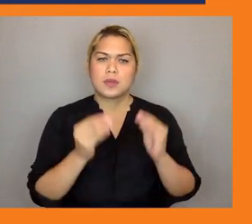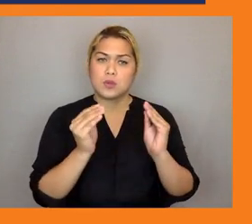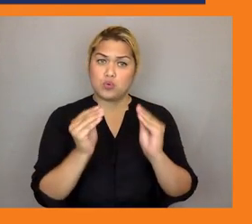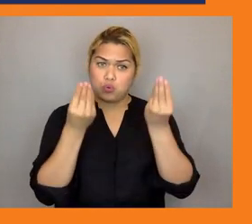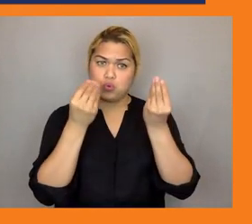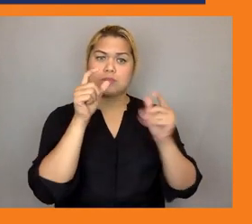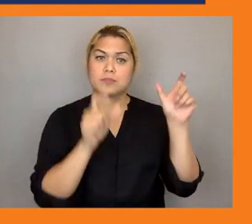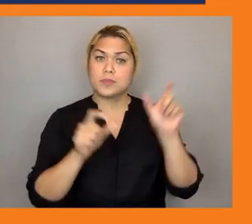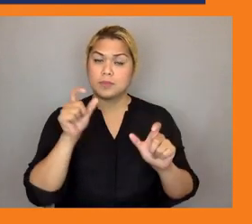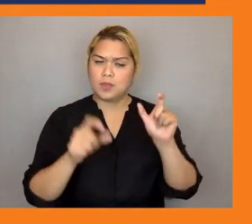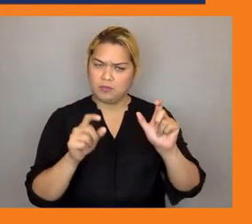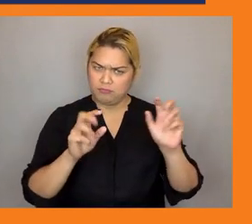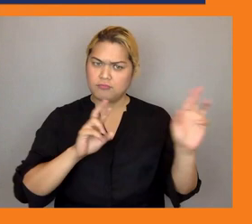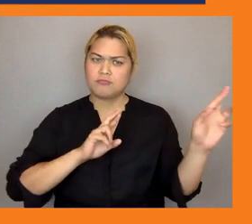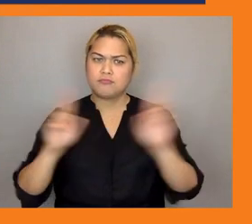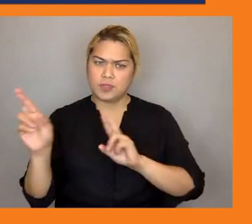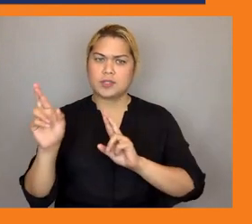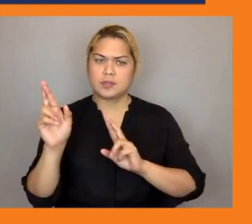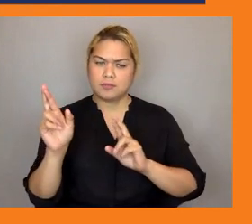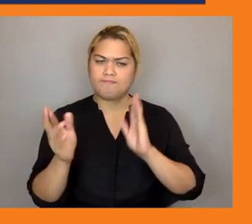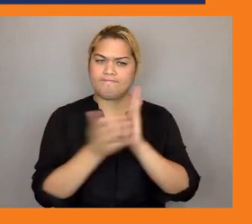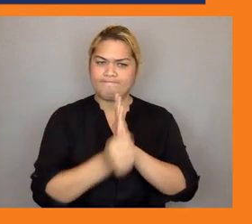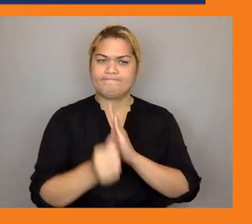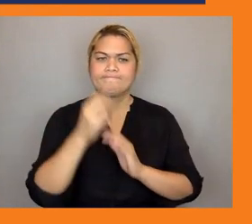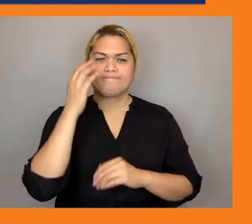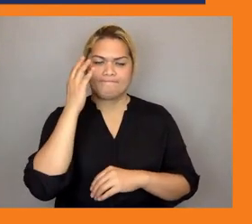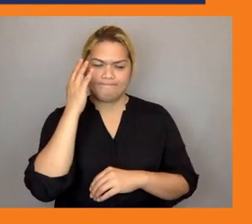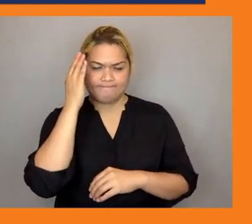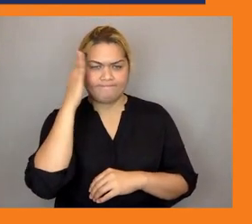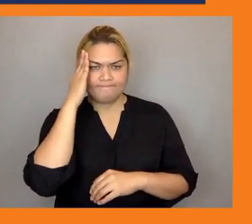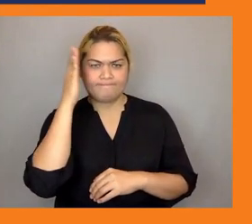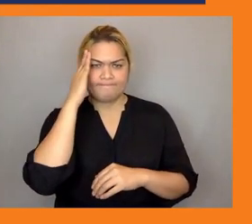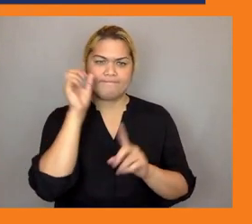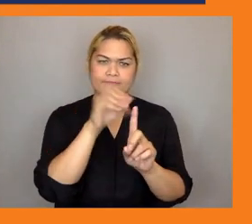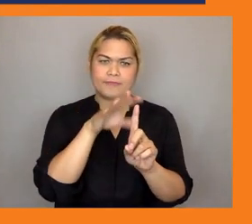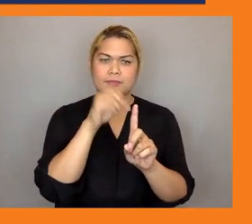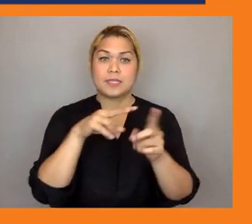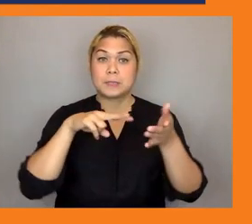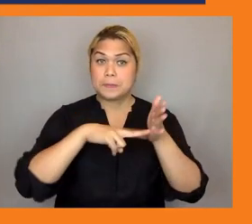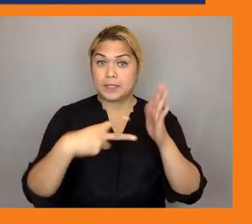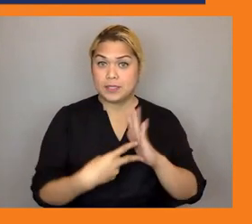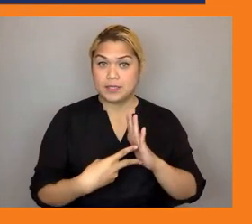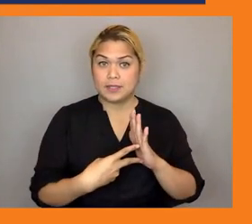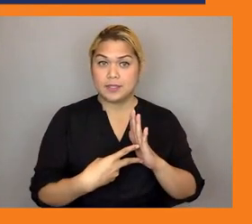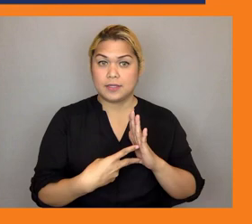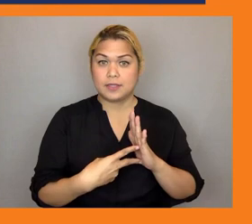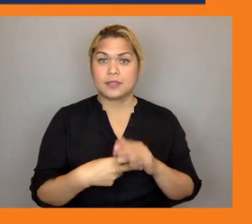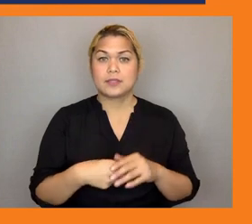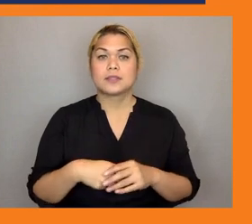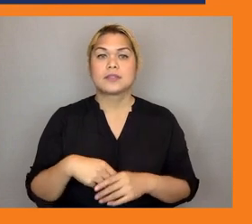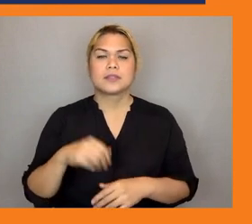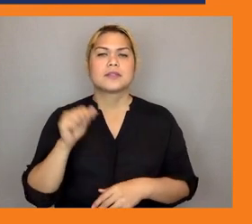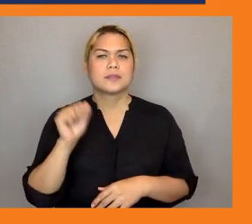so so and that means also changing the way skills are delivered and what content how the content is